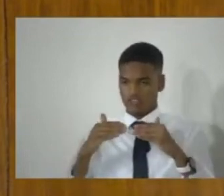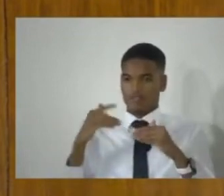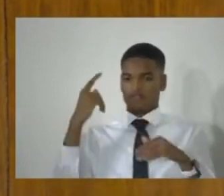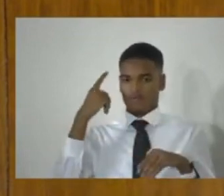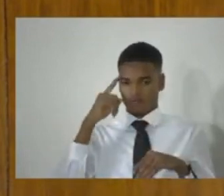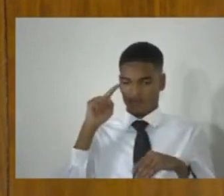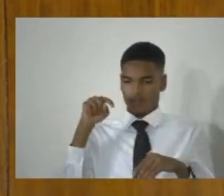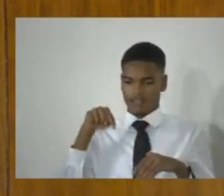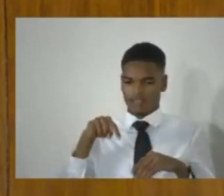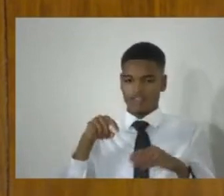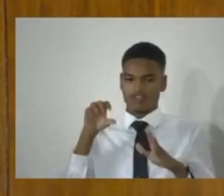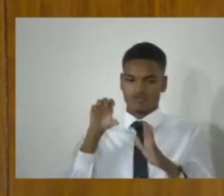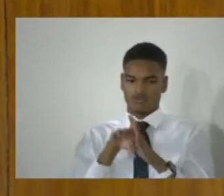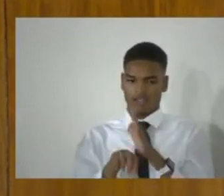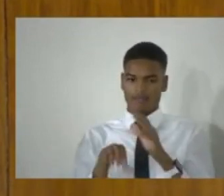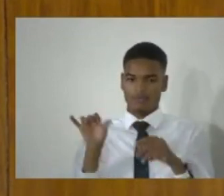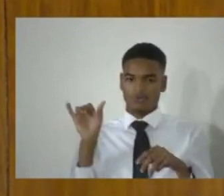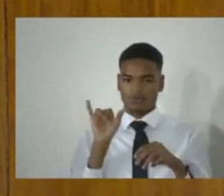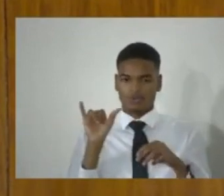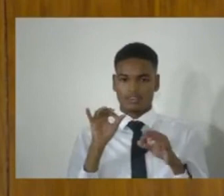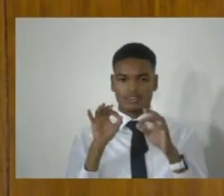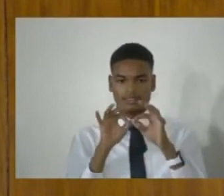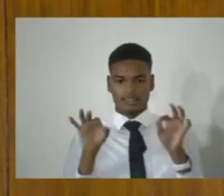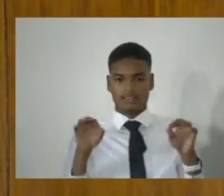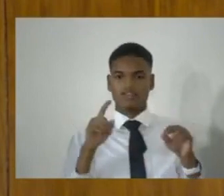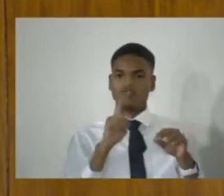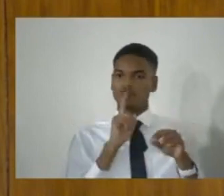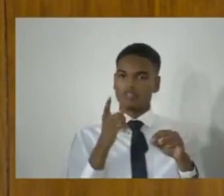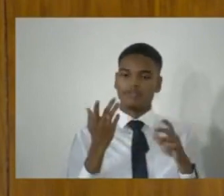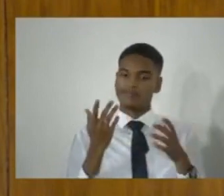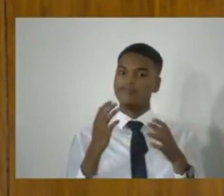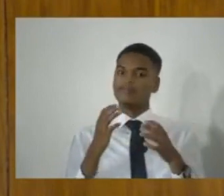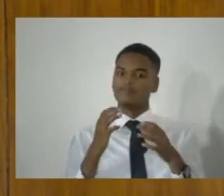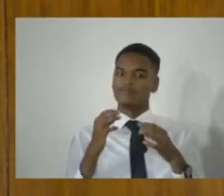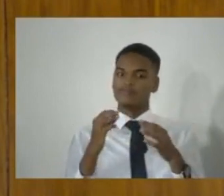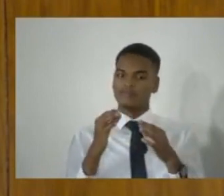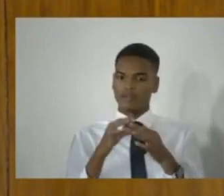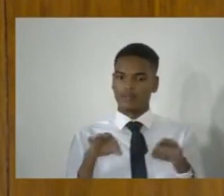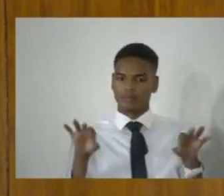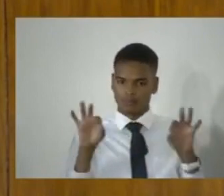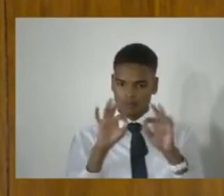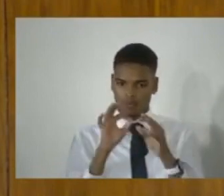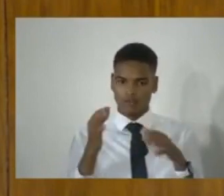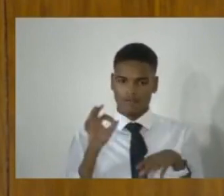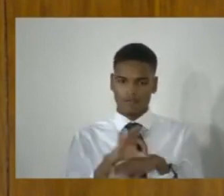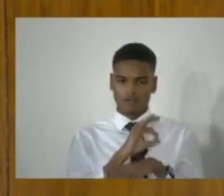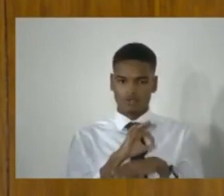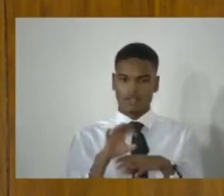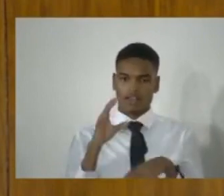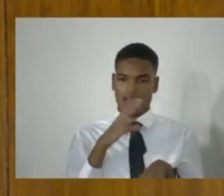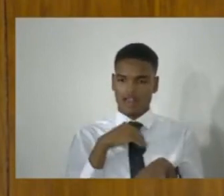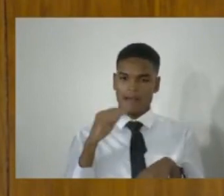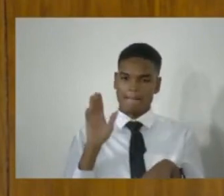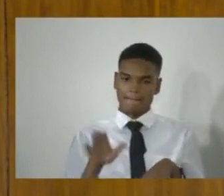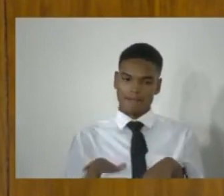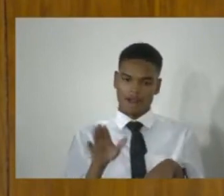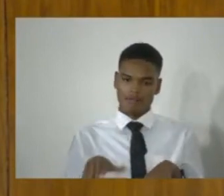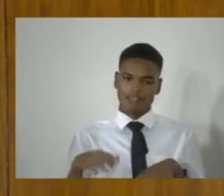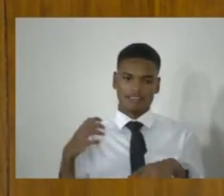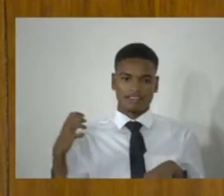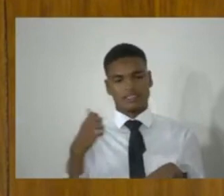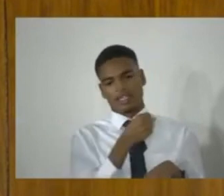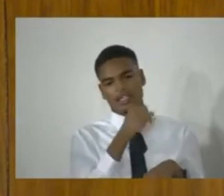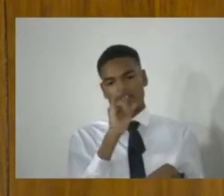and that sentencing is a core function of the judiciary, and that Parliament has taken away that function from them